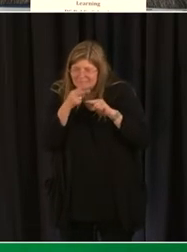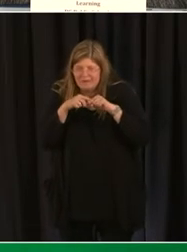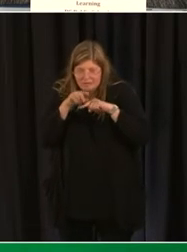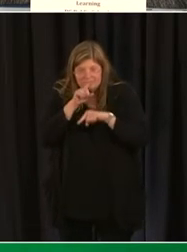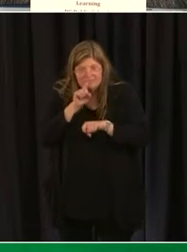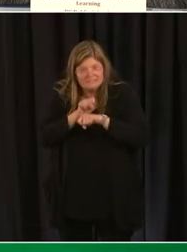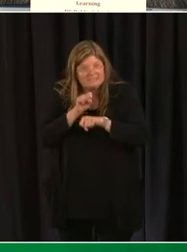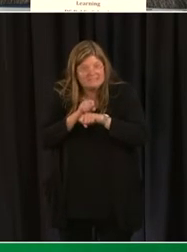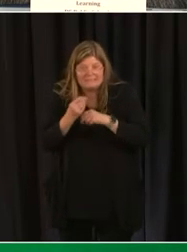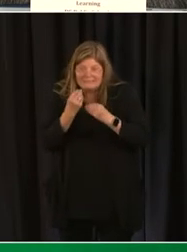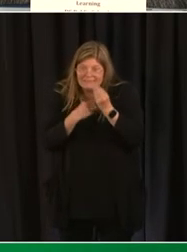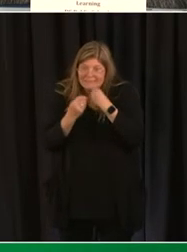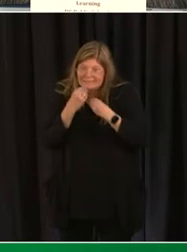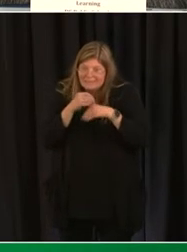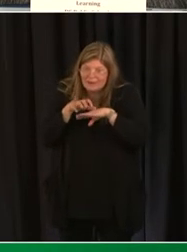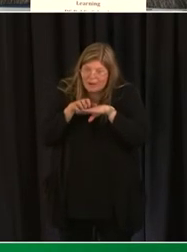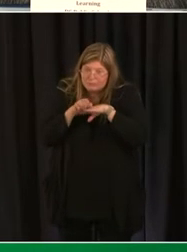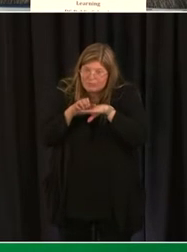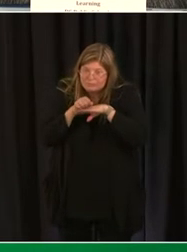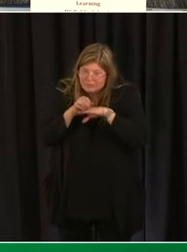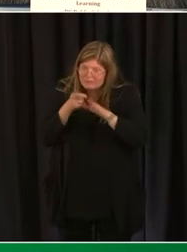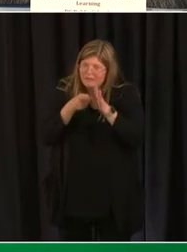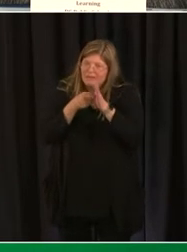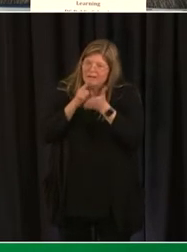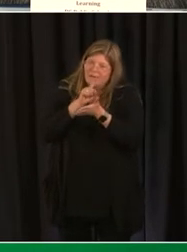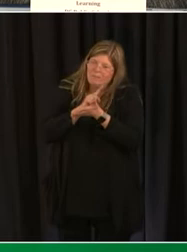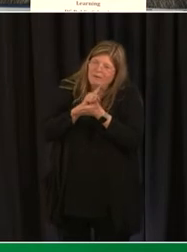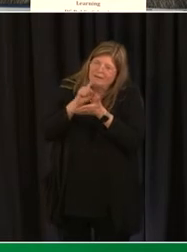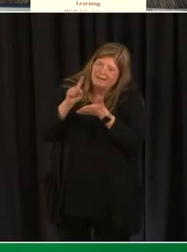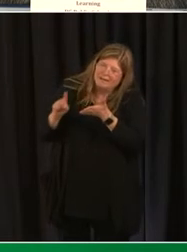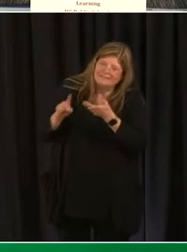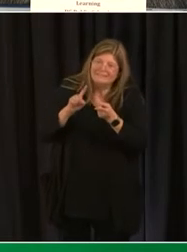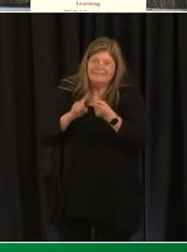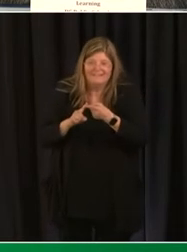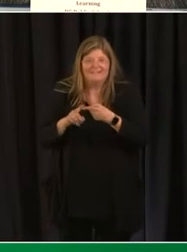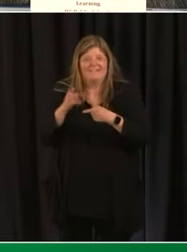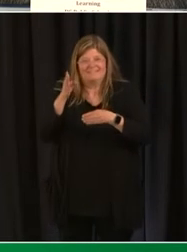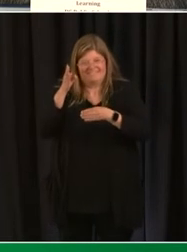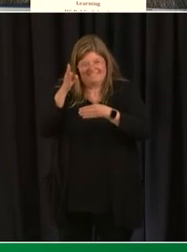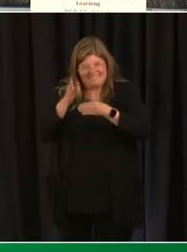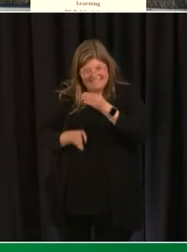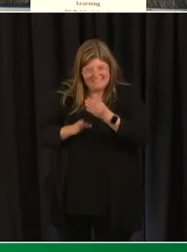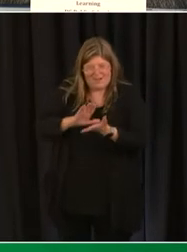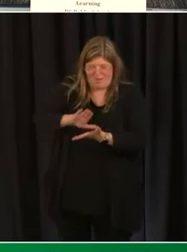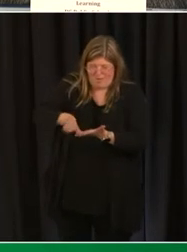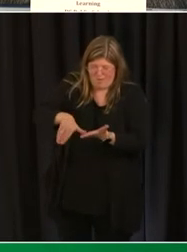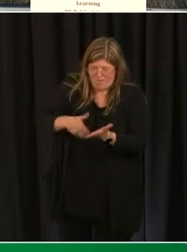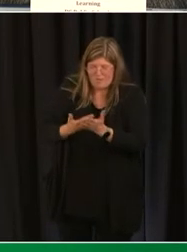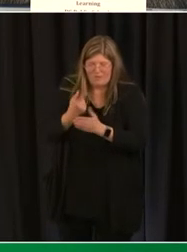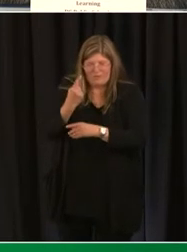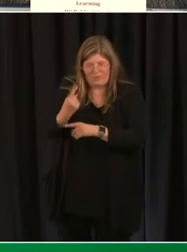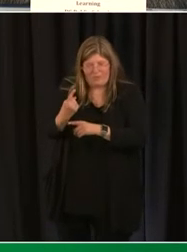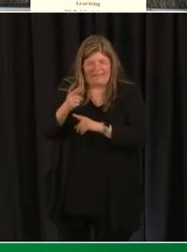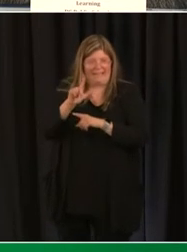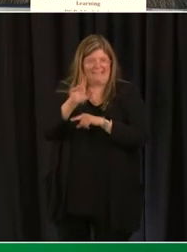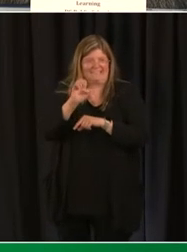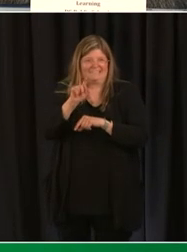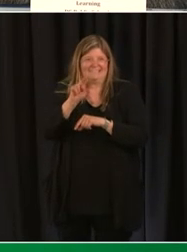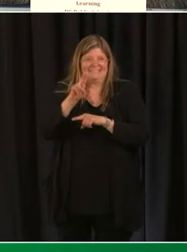and that it actually took a week for the worm to actually eat one leaf of lettuce